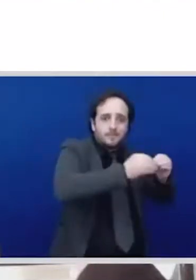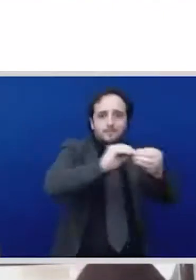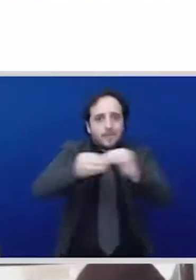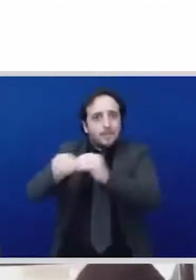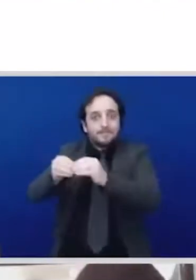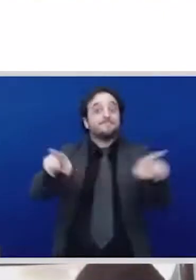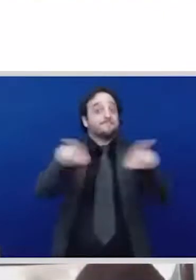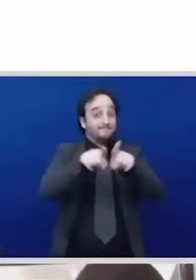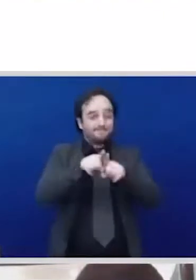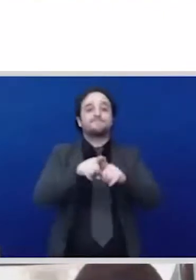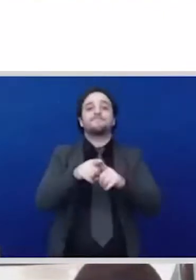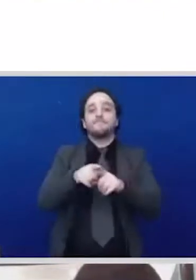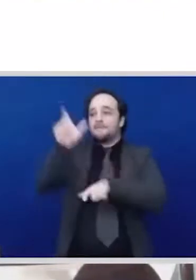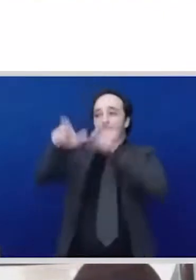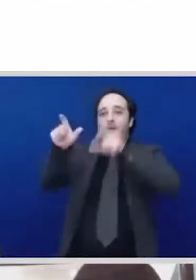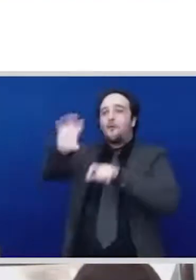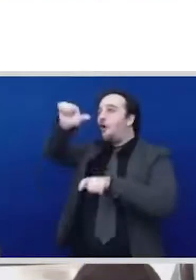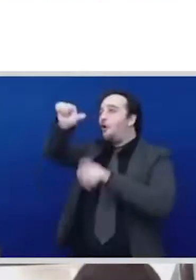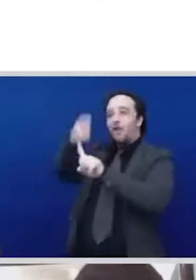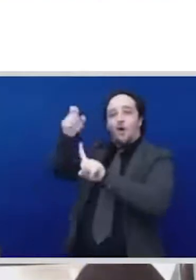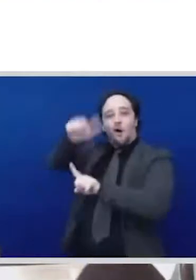industries such as oil and gas and infrastructure